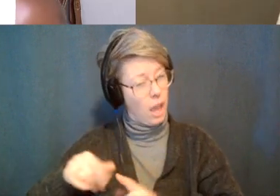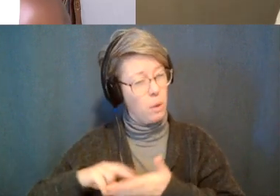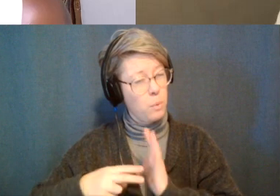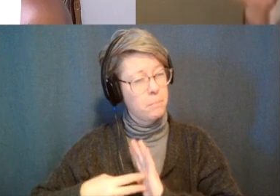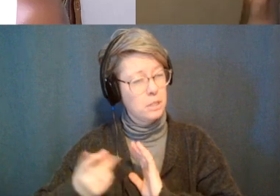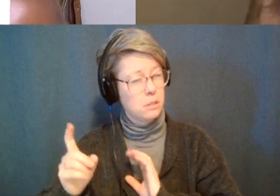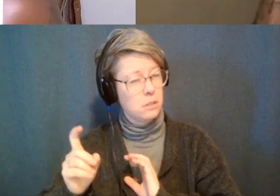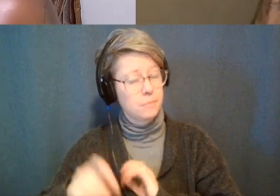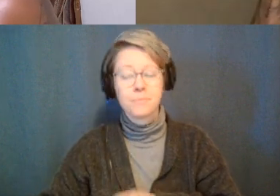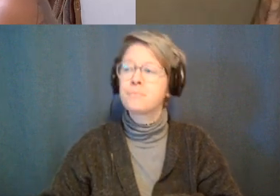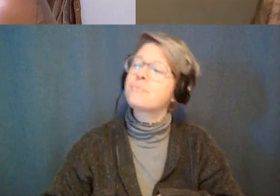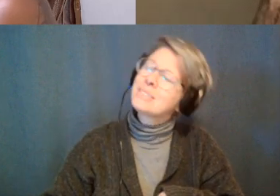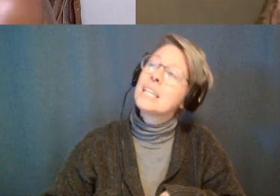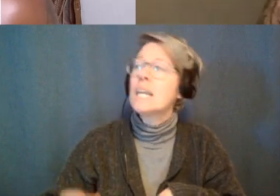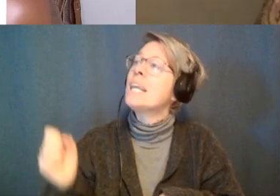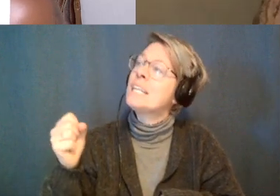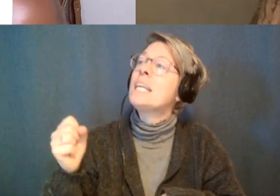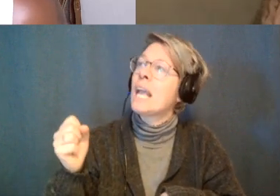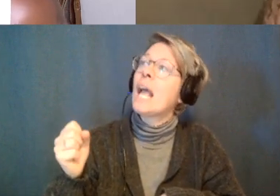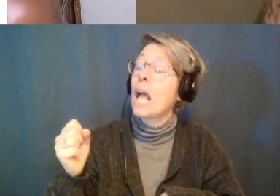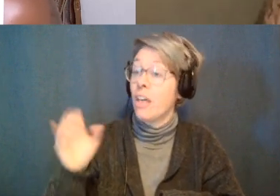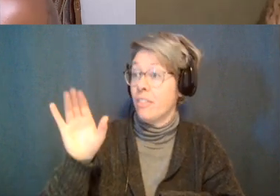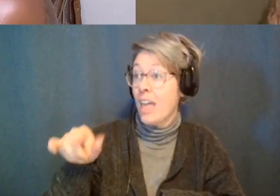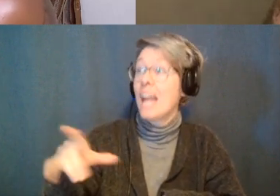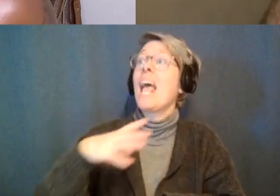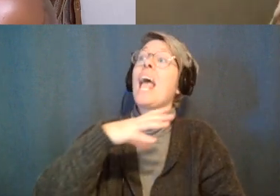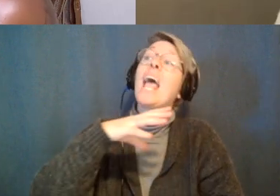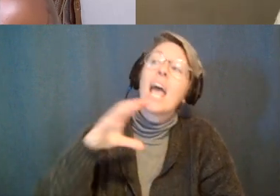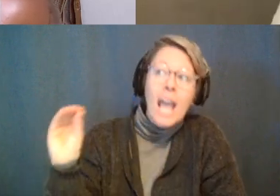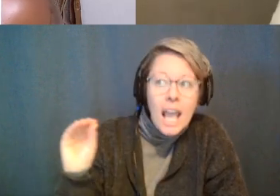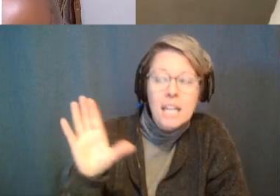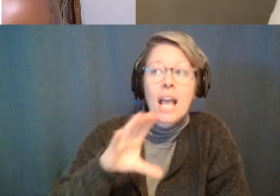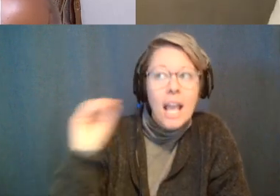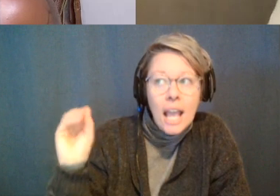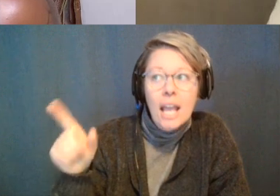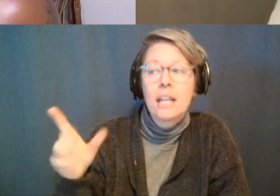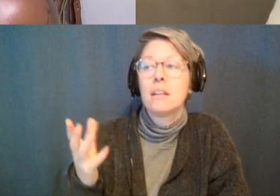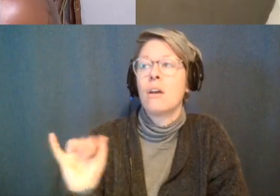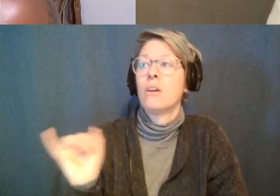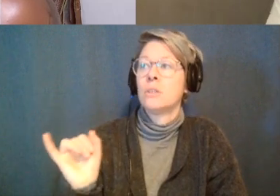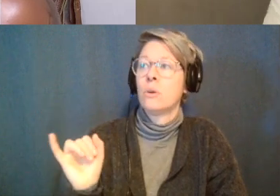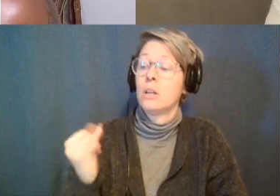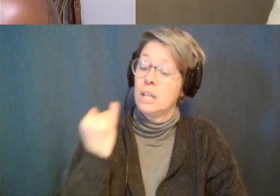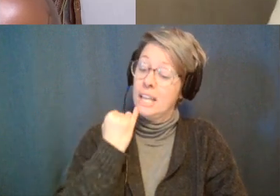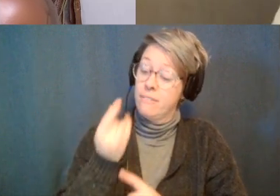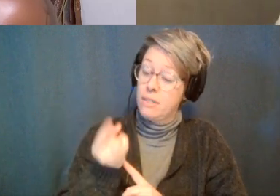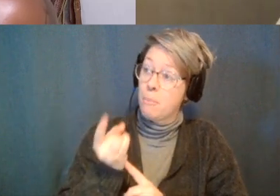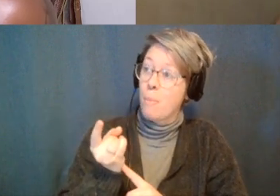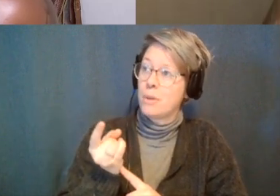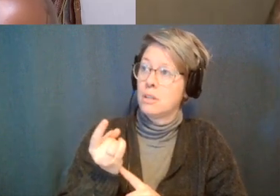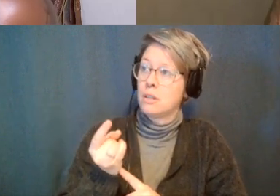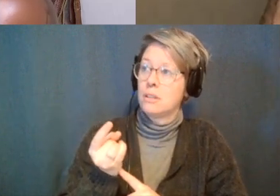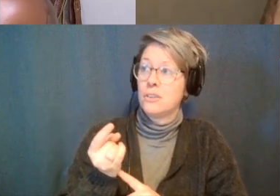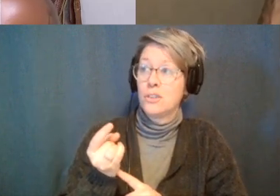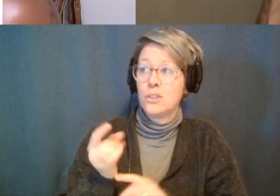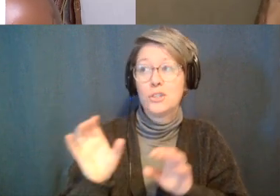talking about yeah so that definitely and sometimes being with what's happening in the moment sometimes doing nothing is